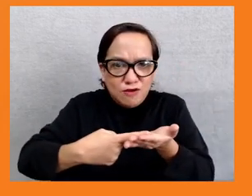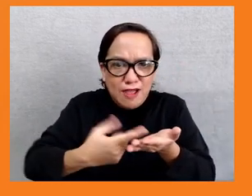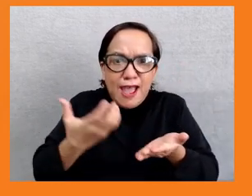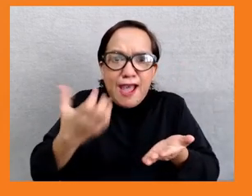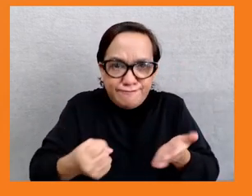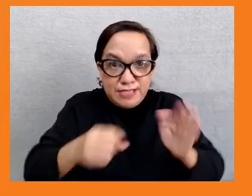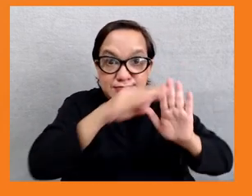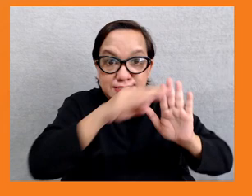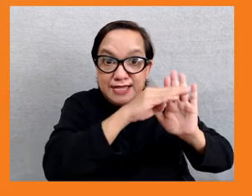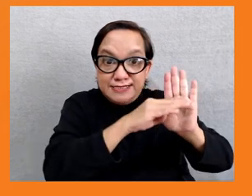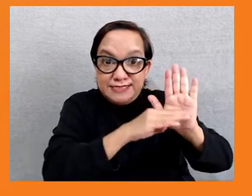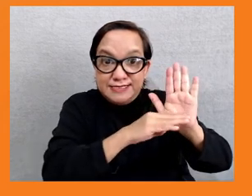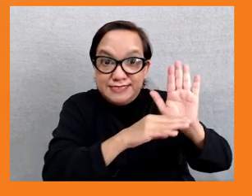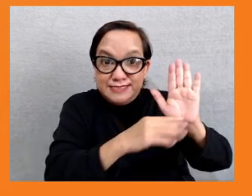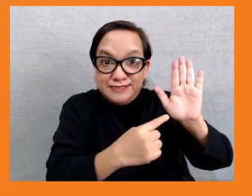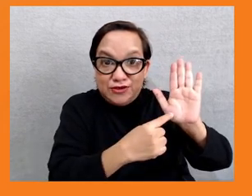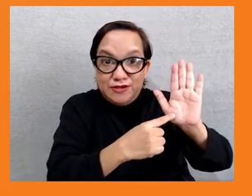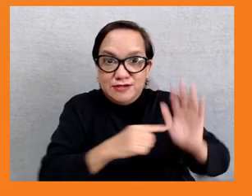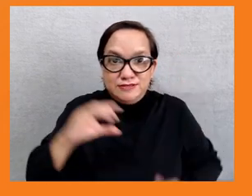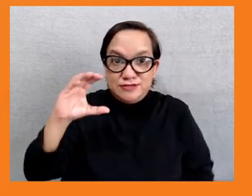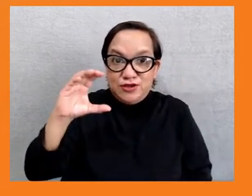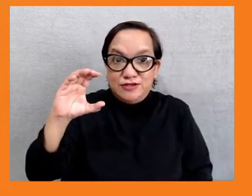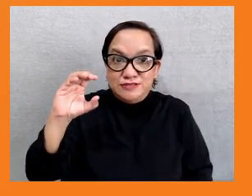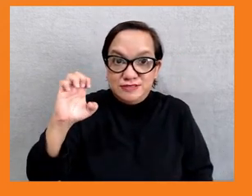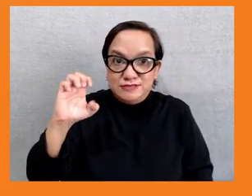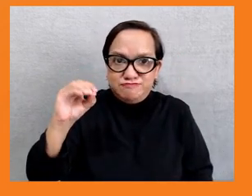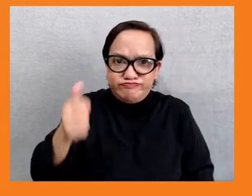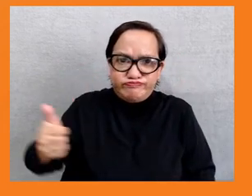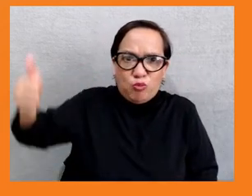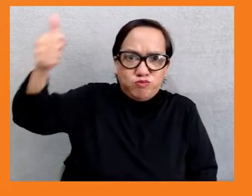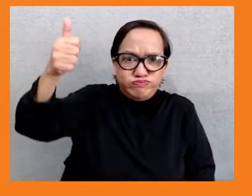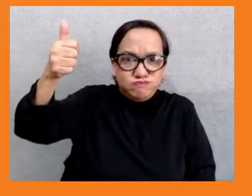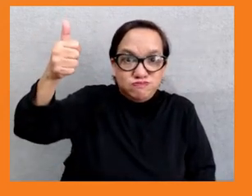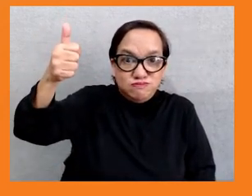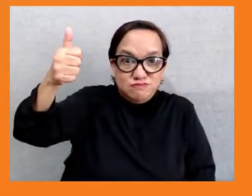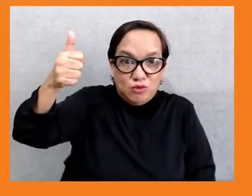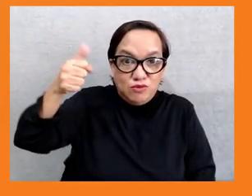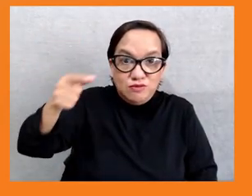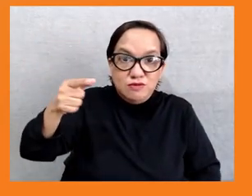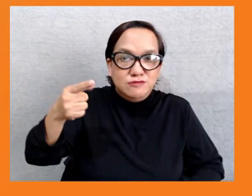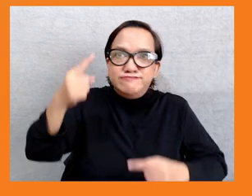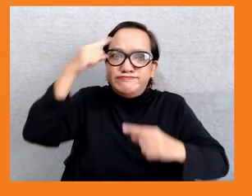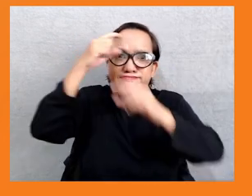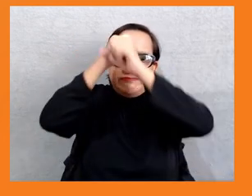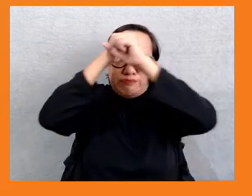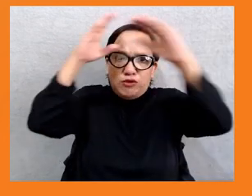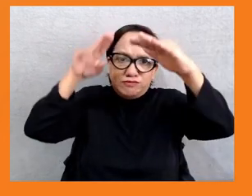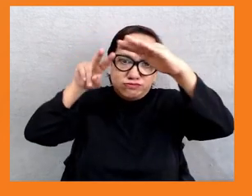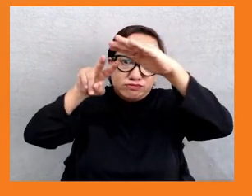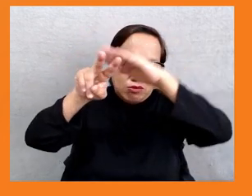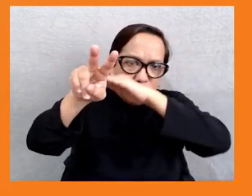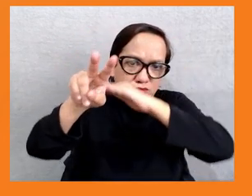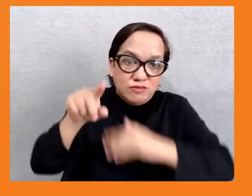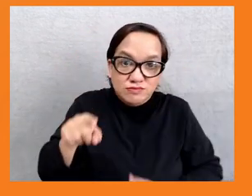Personally, my last project as a mission leader back in 2003 to 2005, I got to know the real value of the